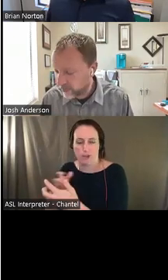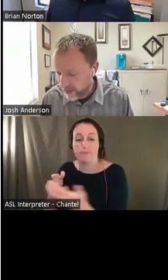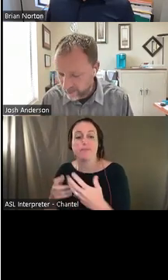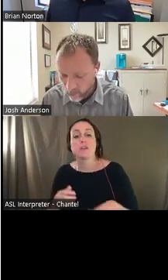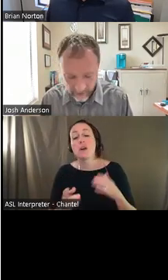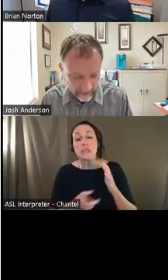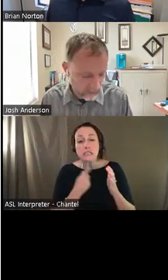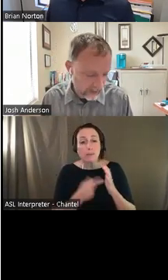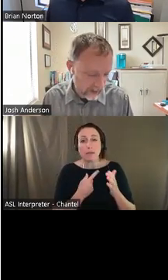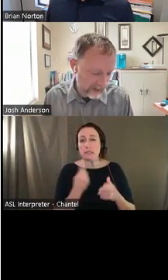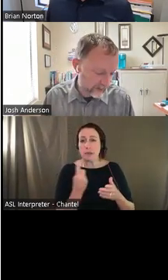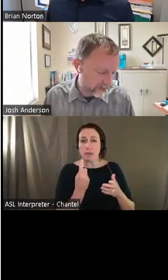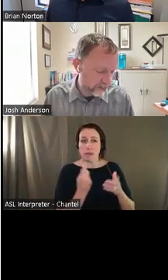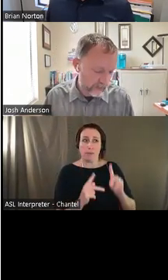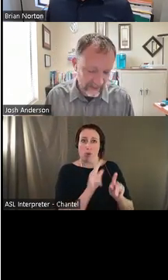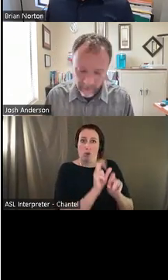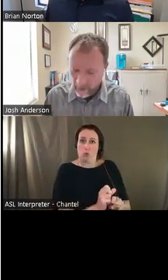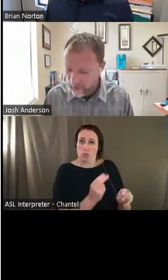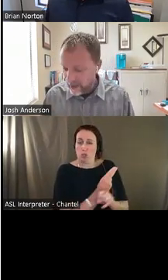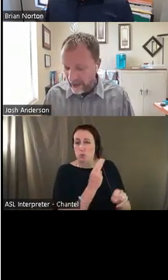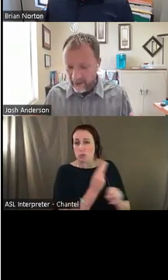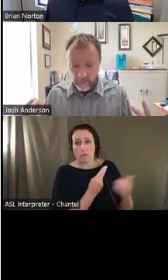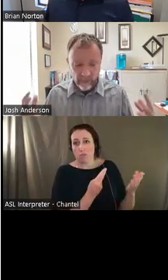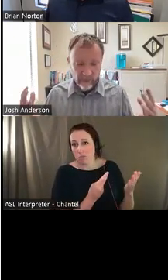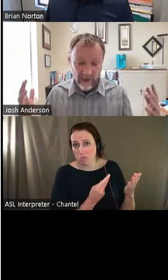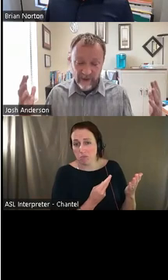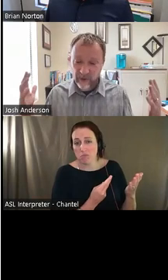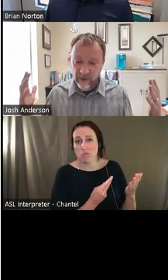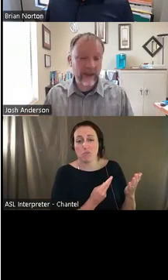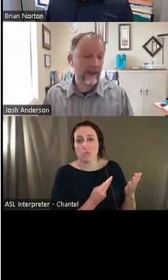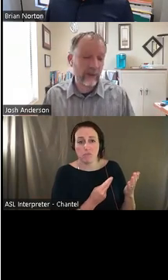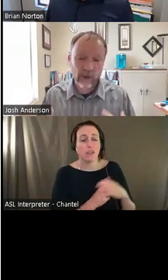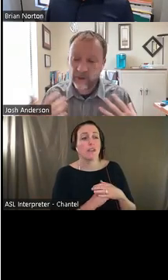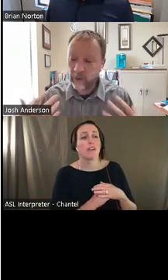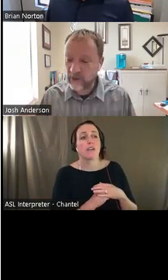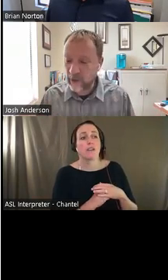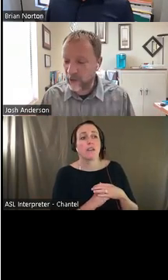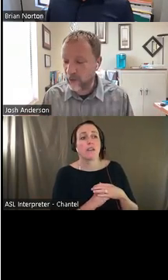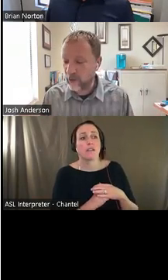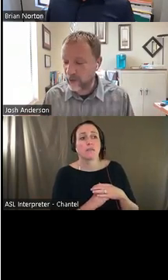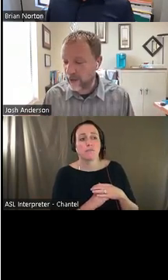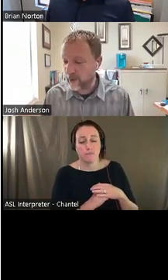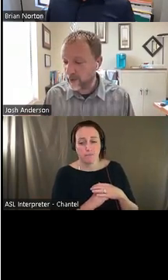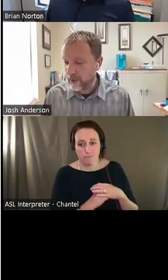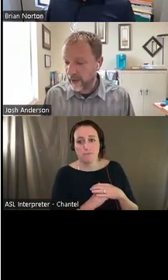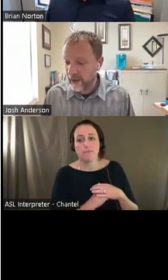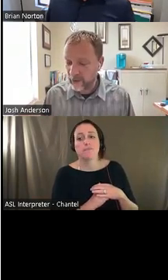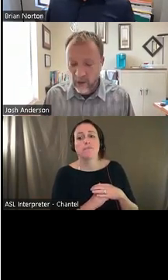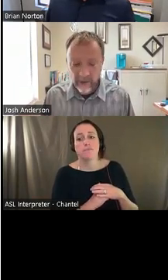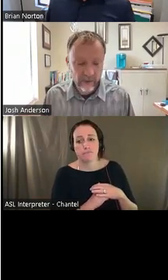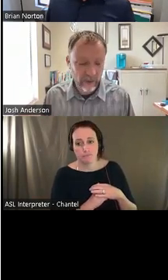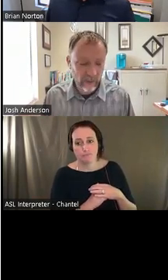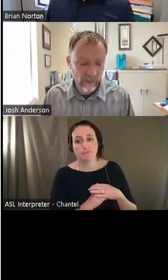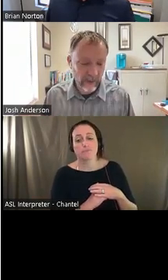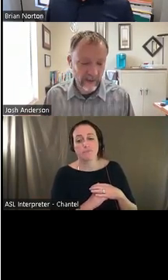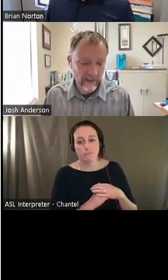Sometimes I have walked into accommodation. So is my team and the person's having a giant difficulty with something on the job. And in